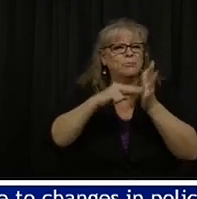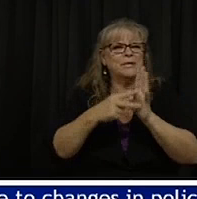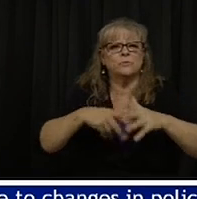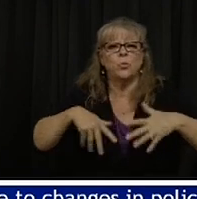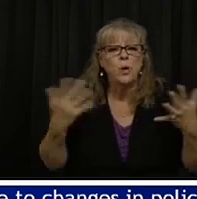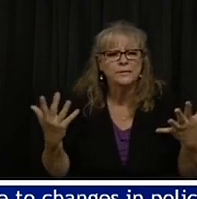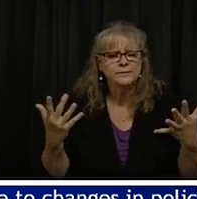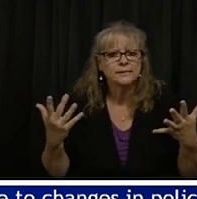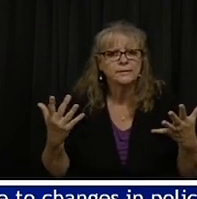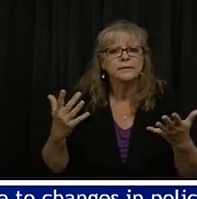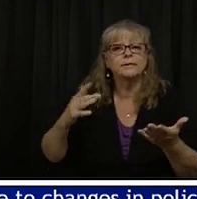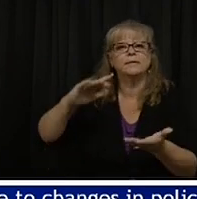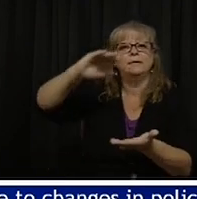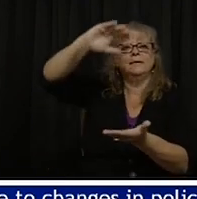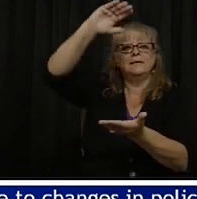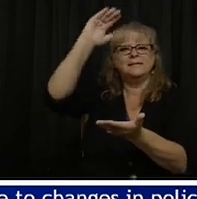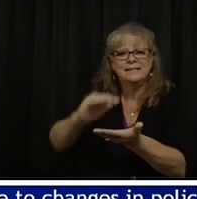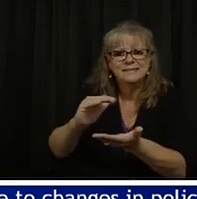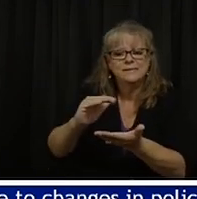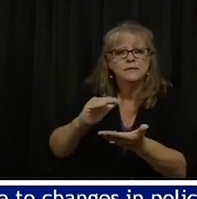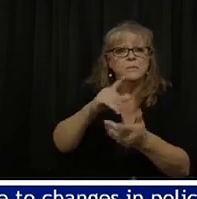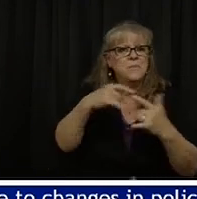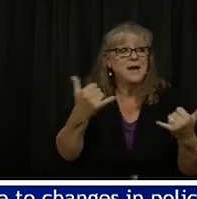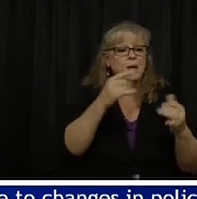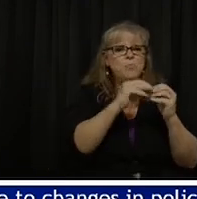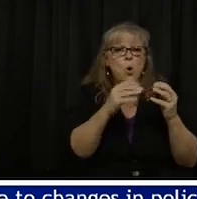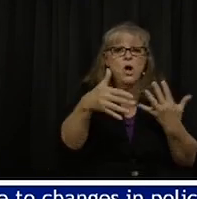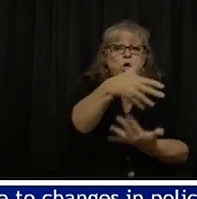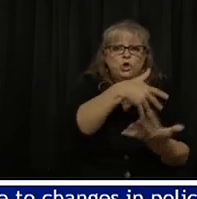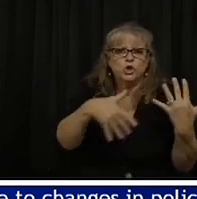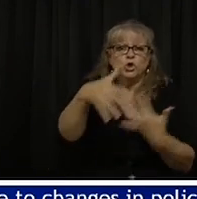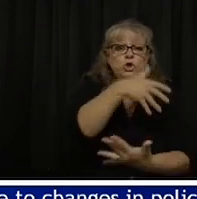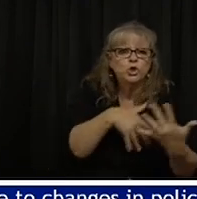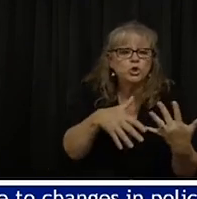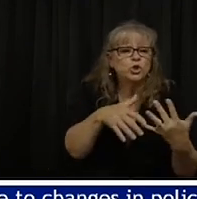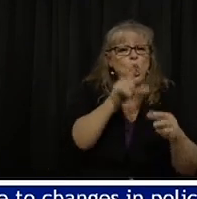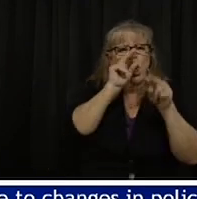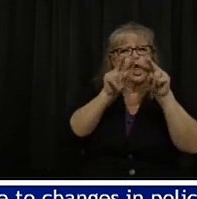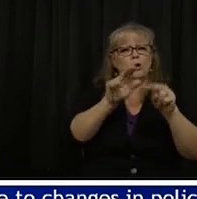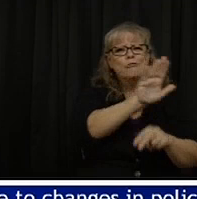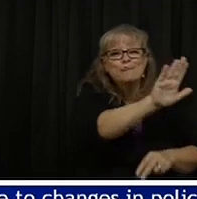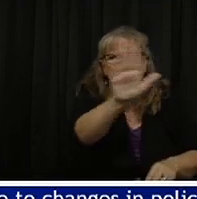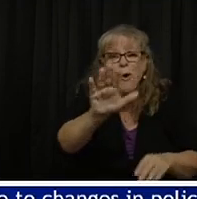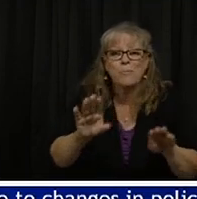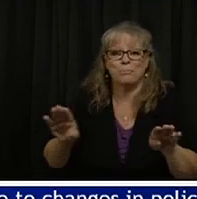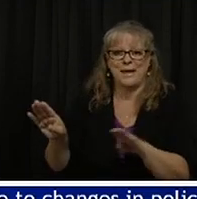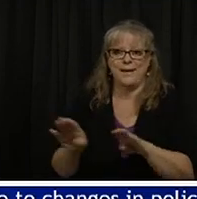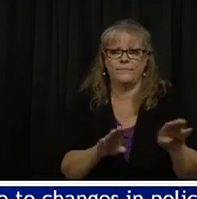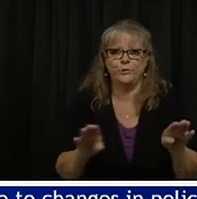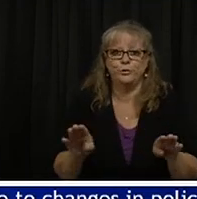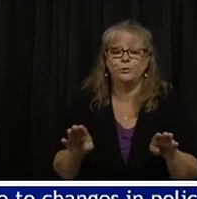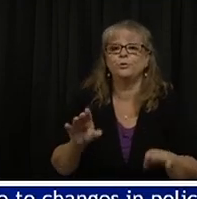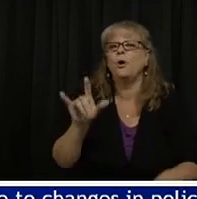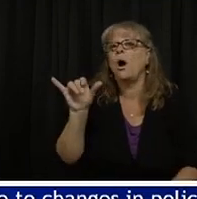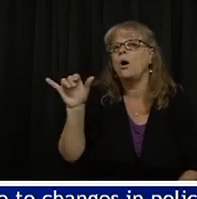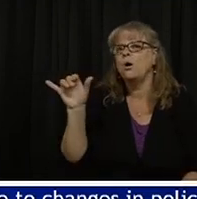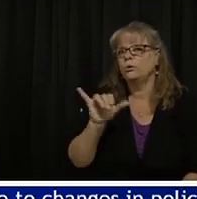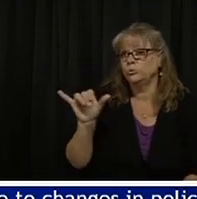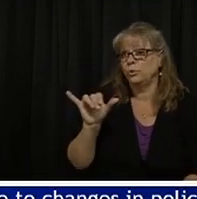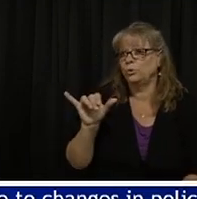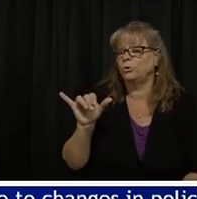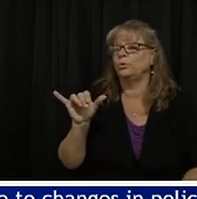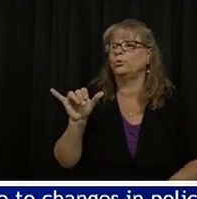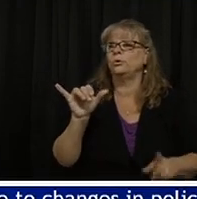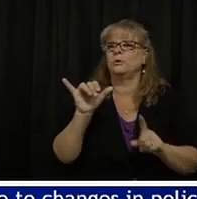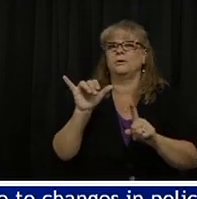in Colorado due to changes in behavior or policies. We know that there is probably increased out-of-household contact rates